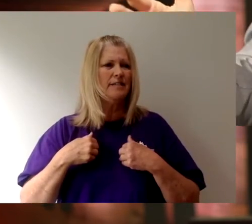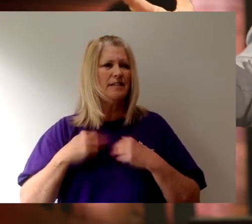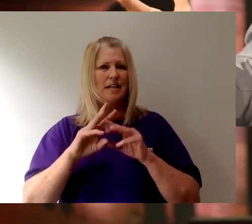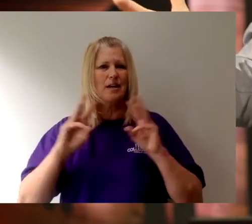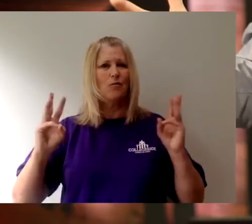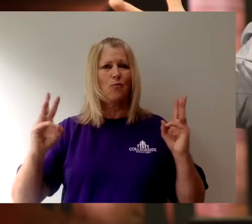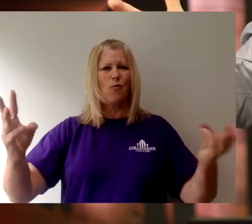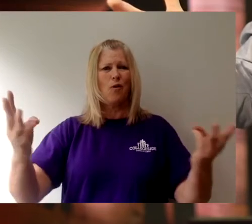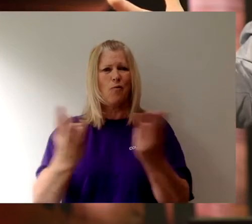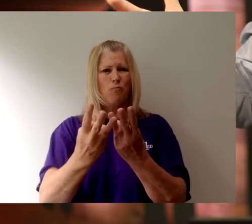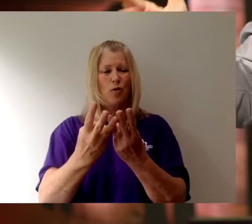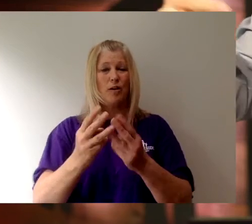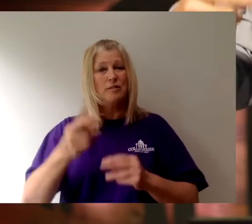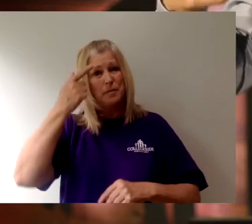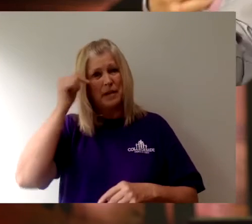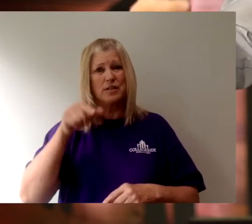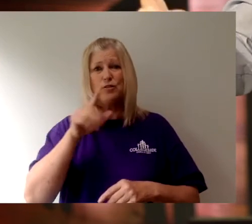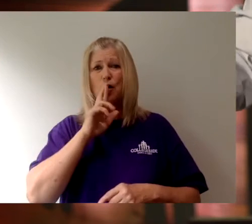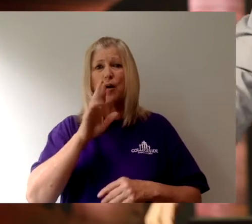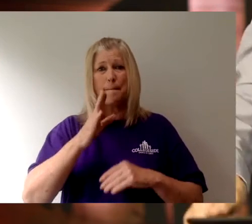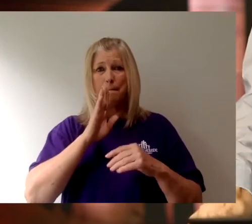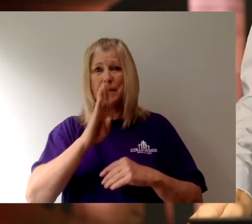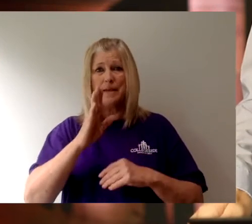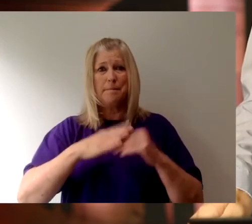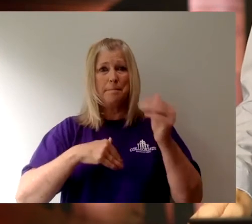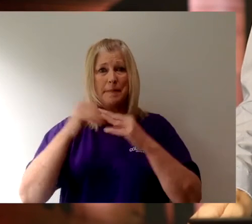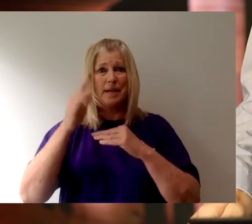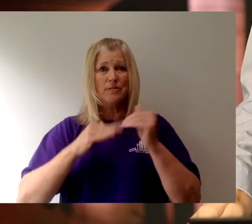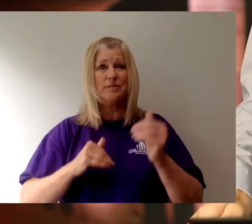because you are being built.